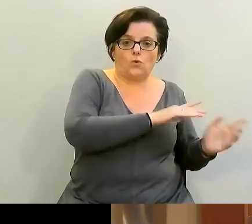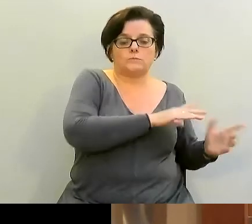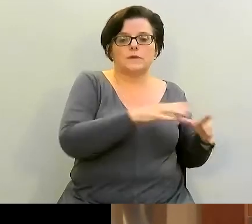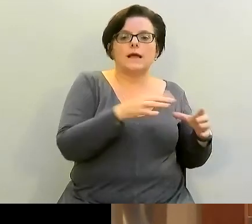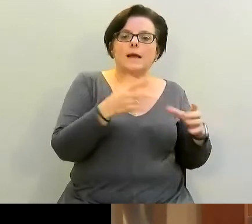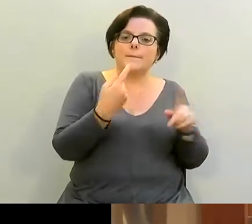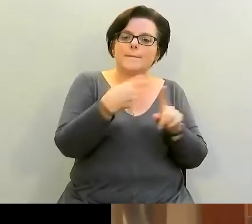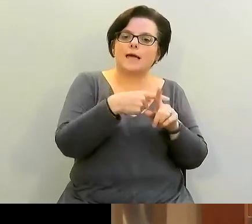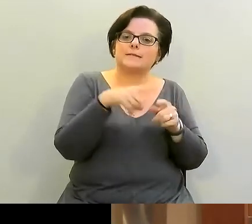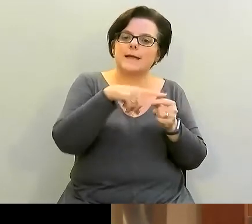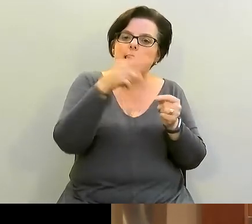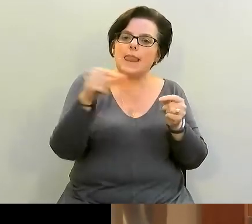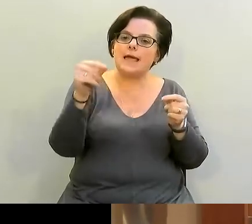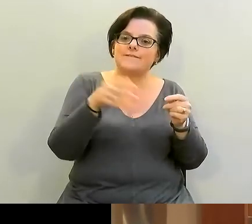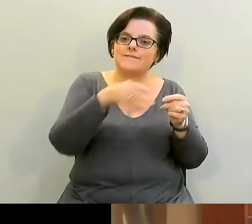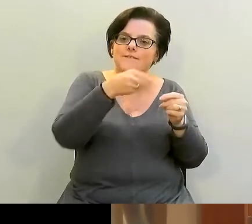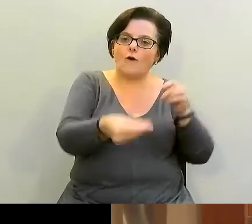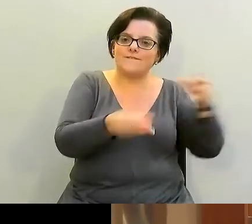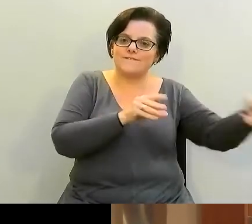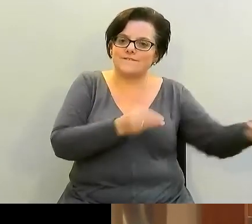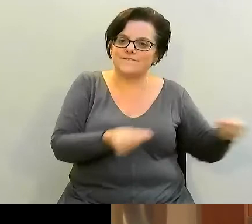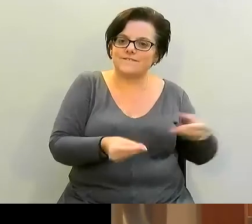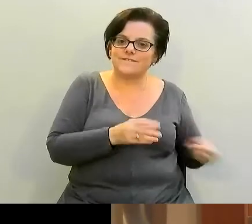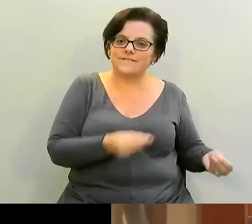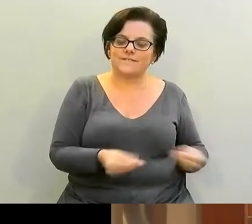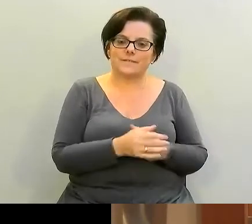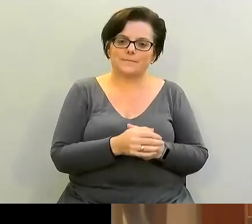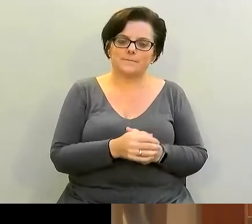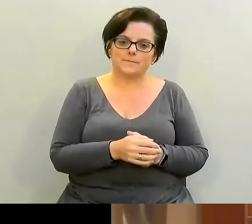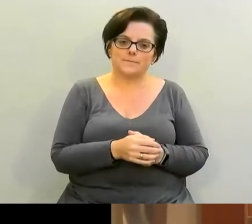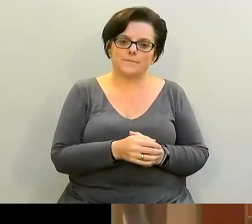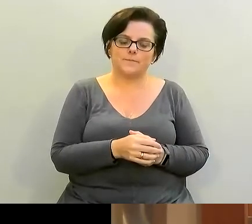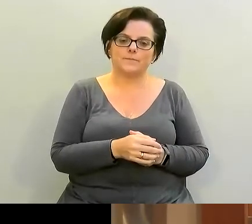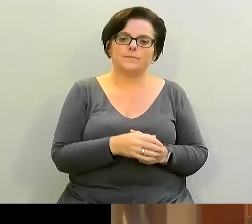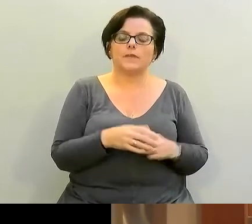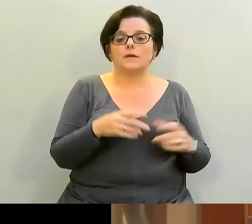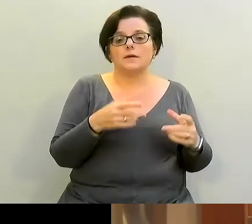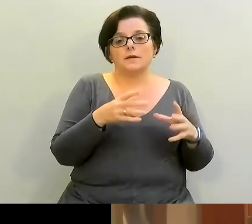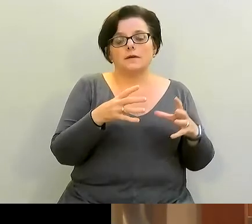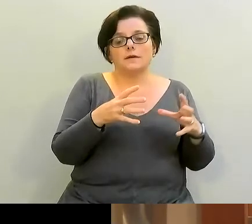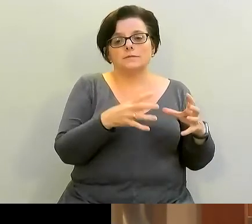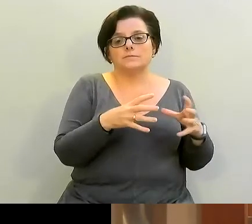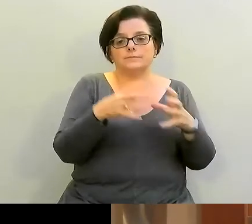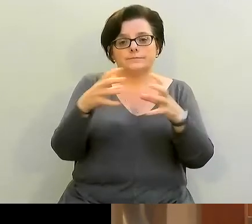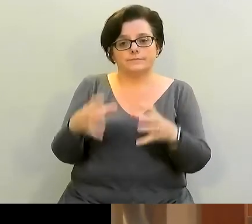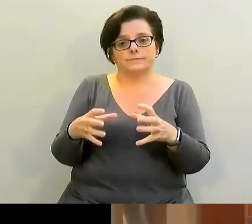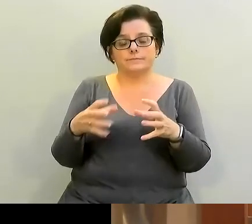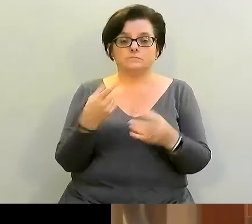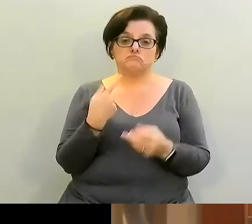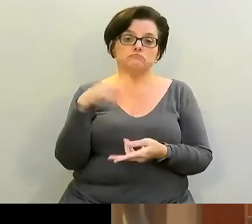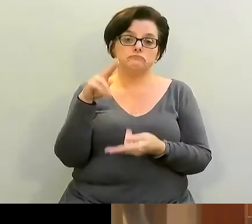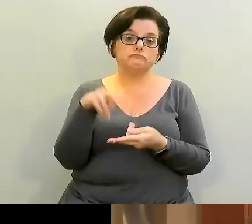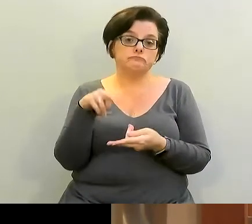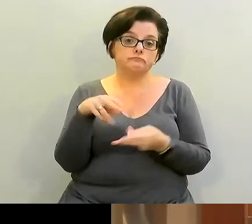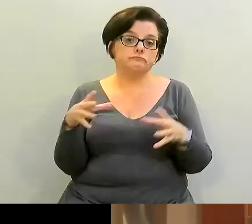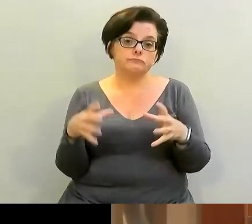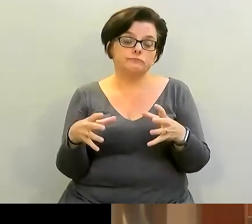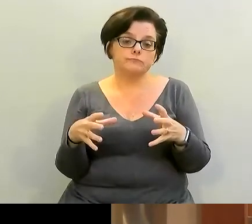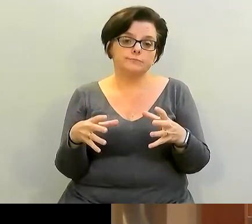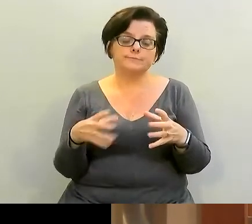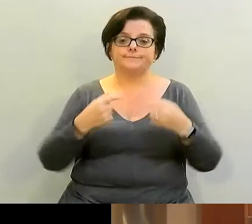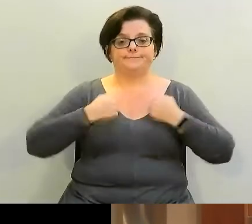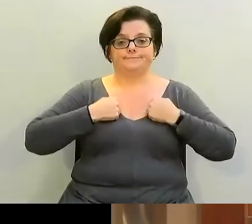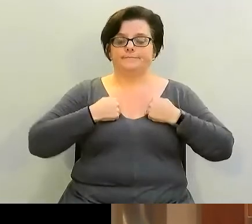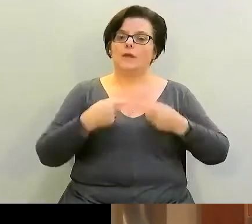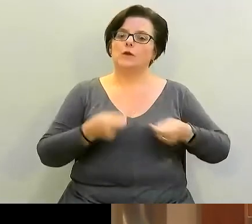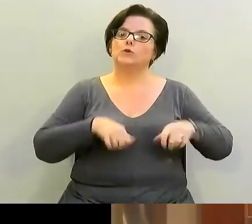off the leaves at the bottom so if you want to make pretty inexpensive cauliflower steaks this is the way to do it. In our supermarkets